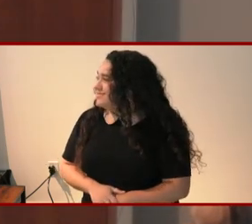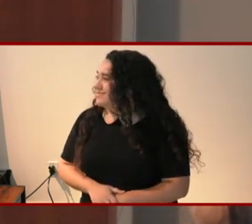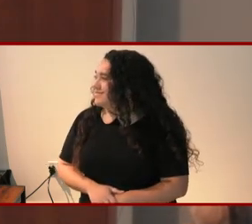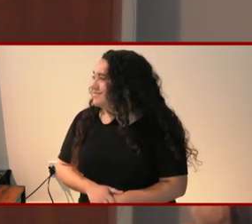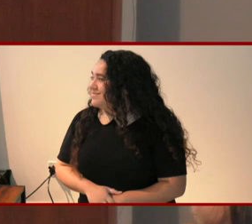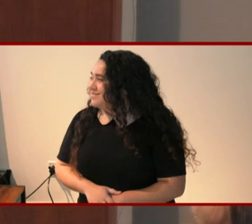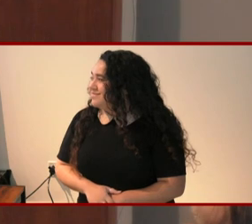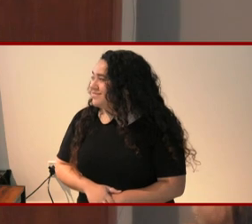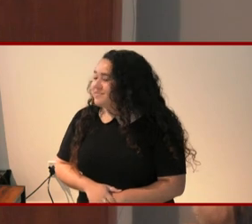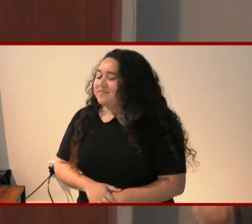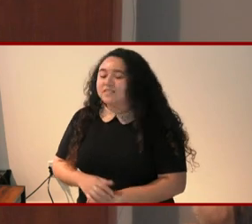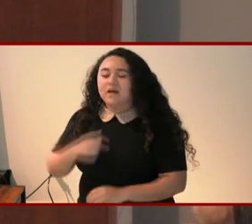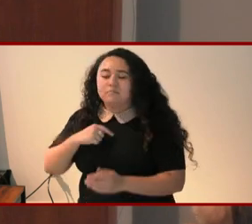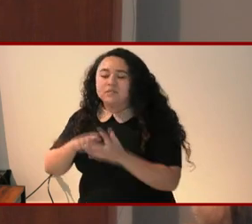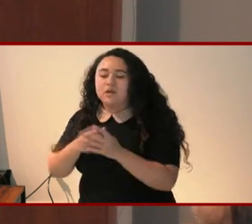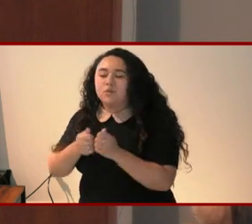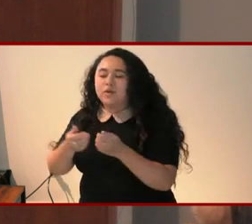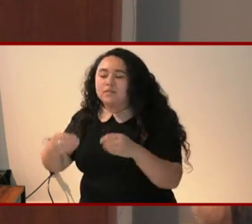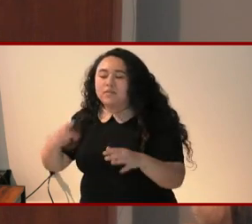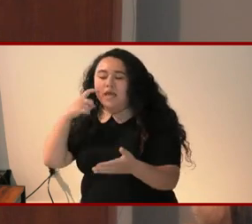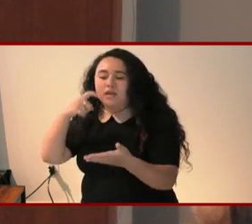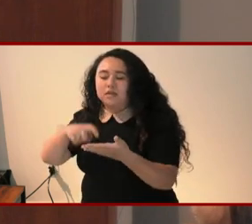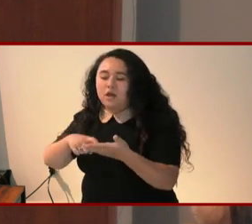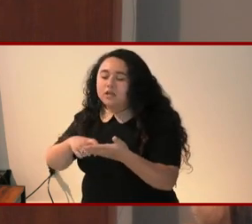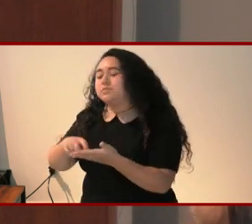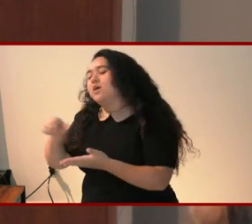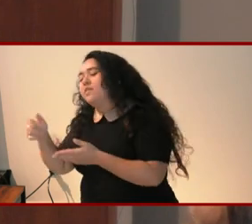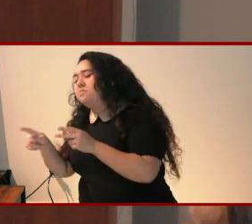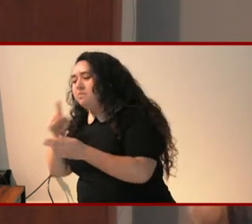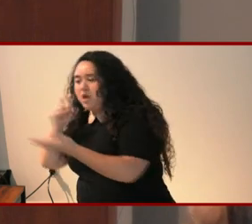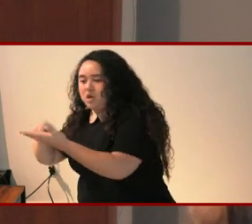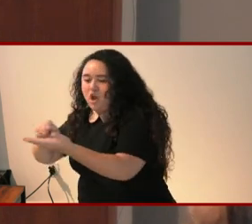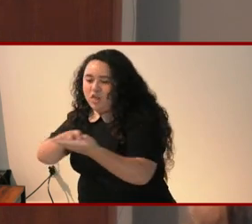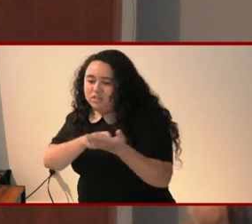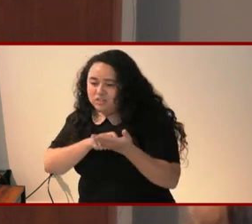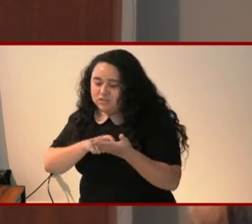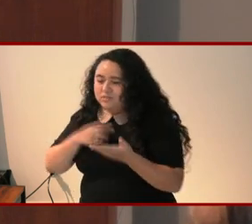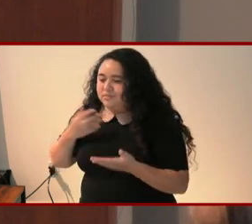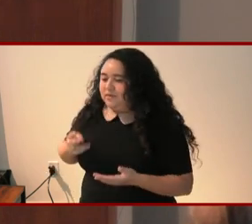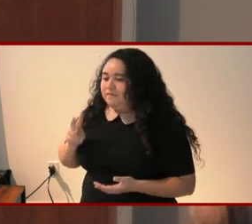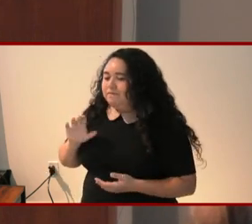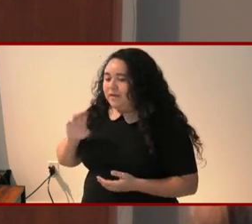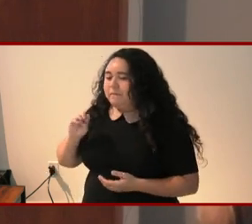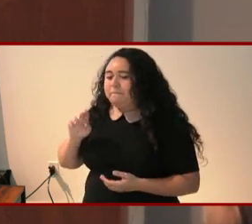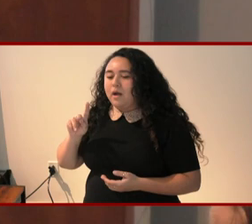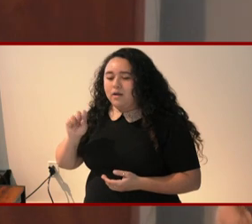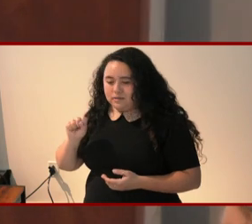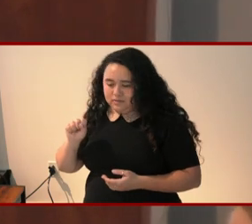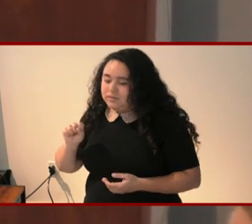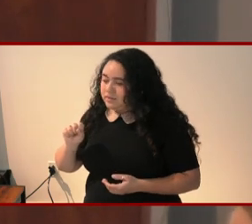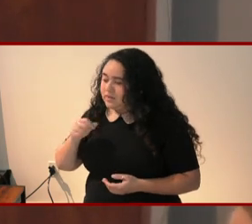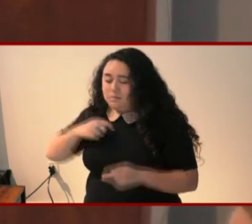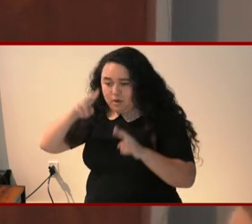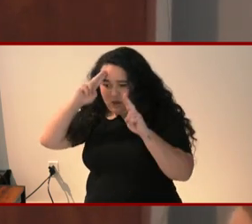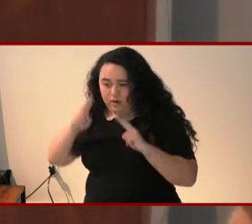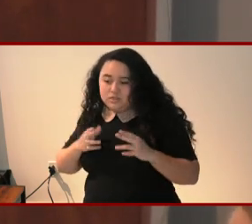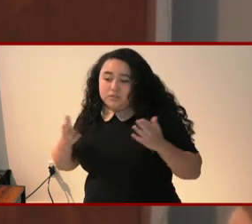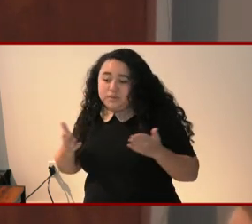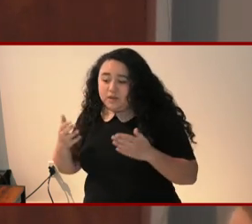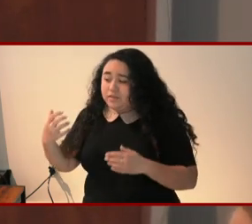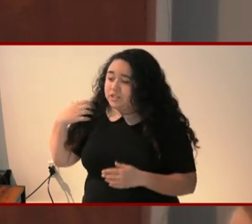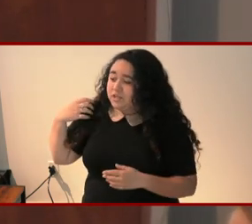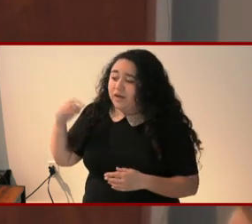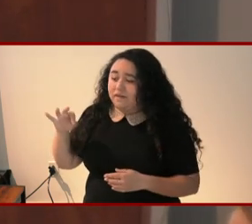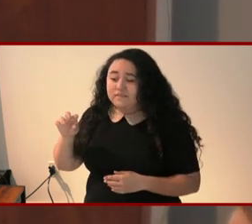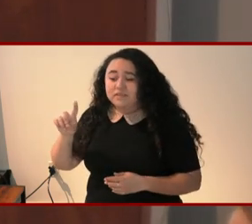some acknowledgments. My name is Vic Marks and I'm honored to be the chair